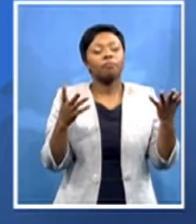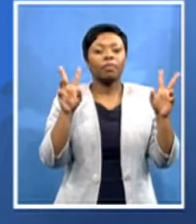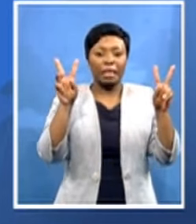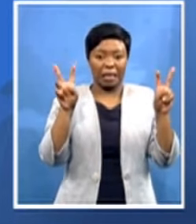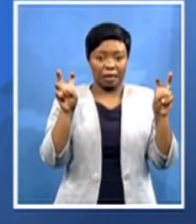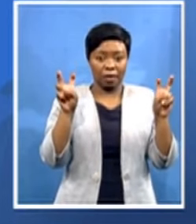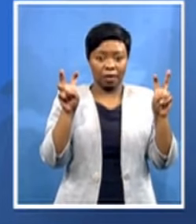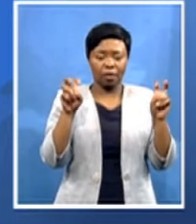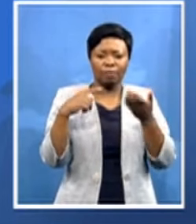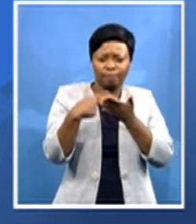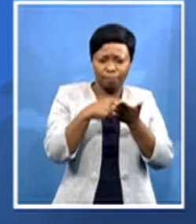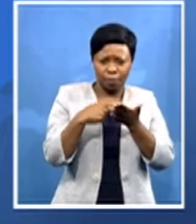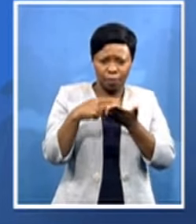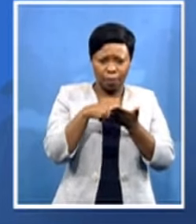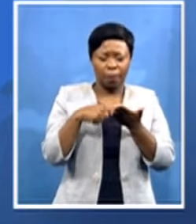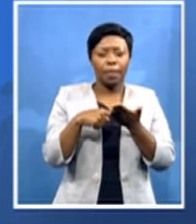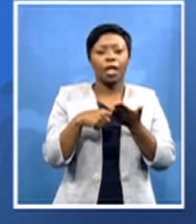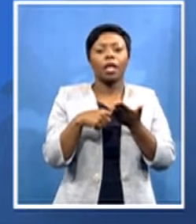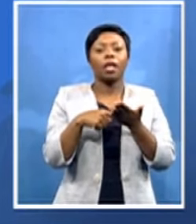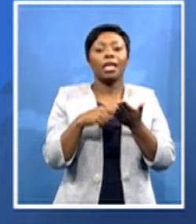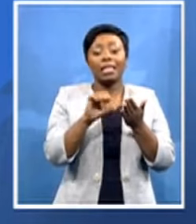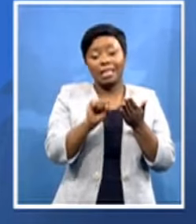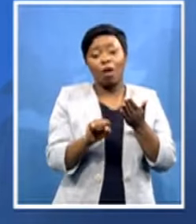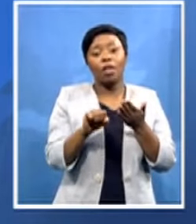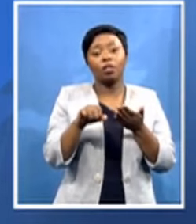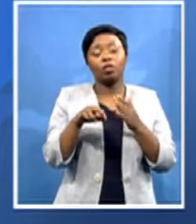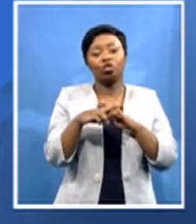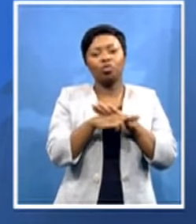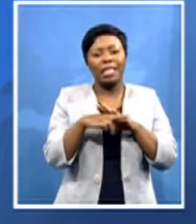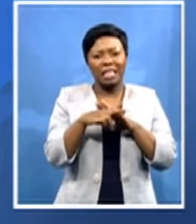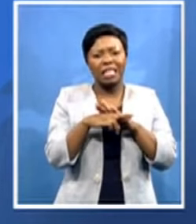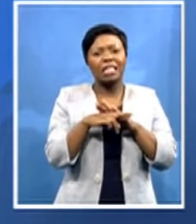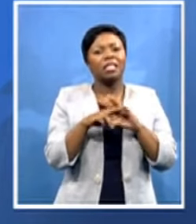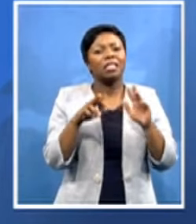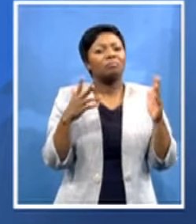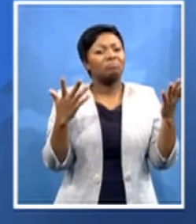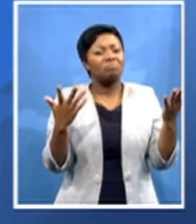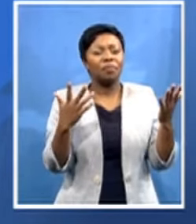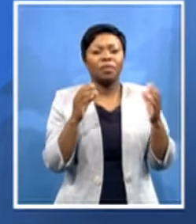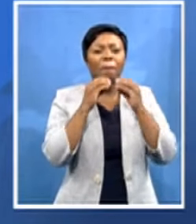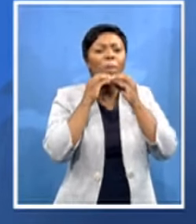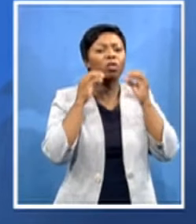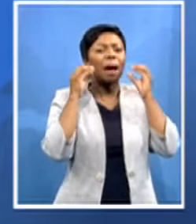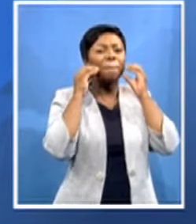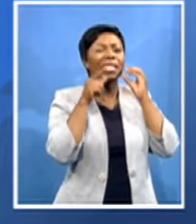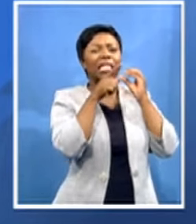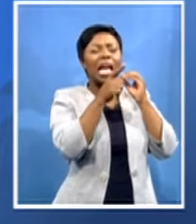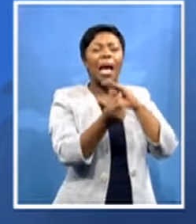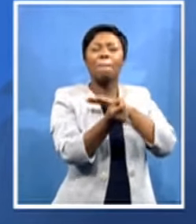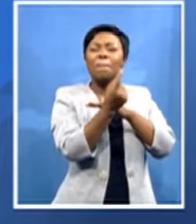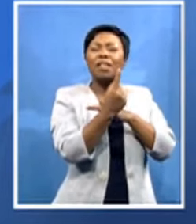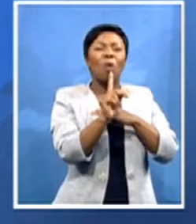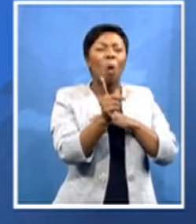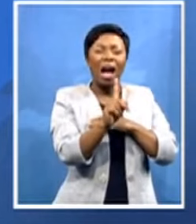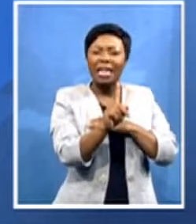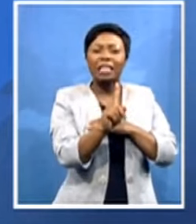southern region we spoke so much about what's happening in mozambique and we are going to issue a statement